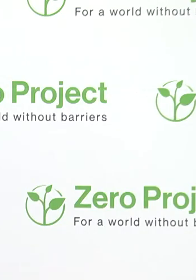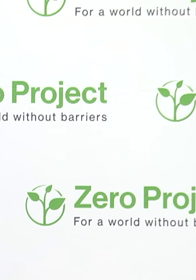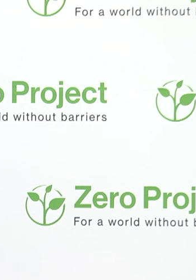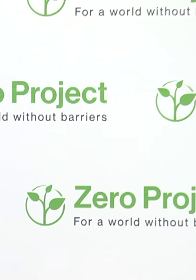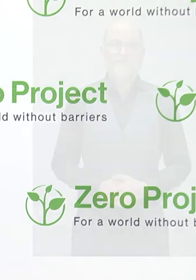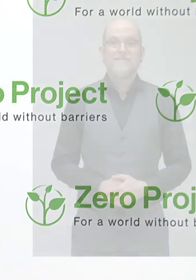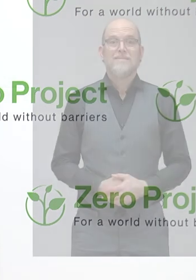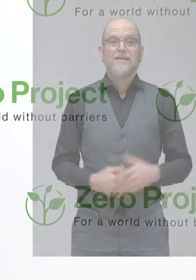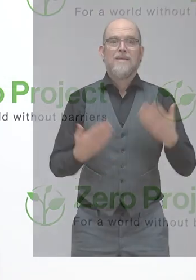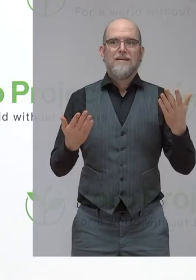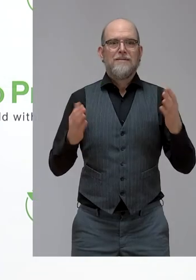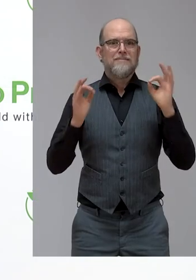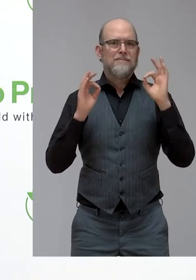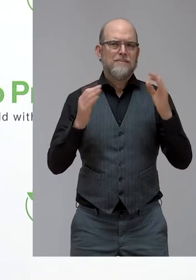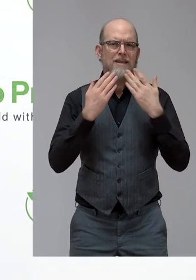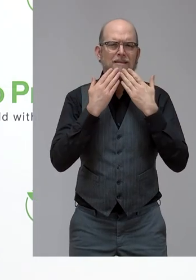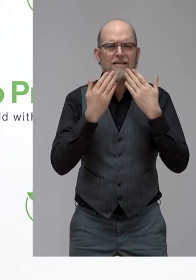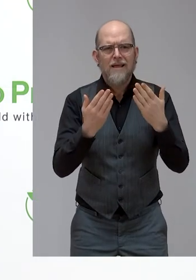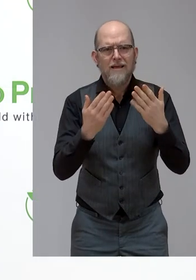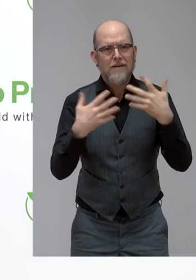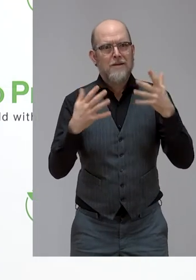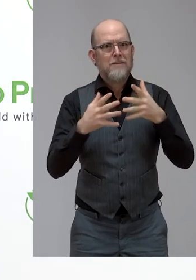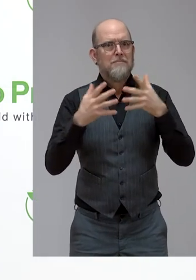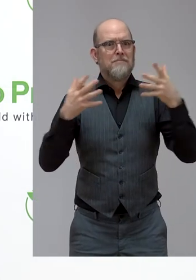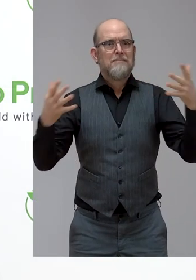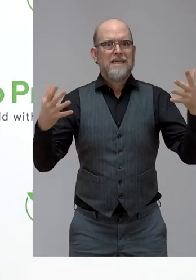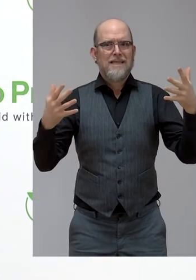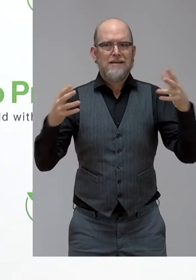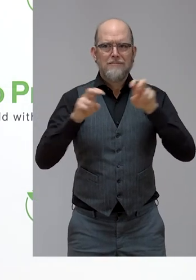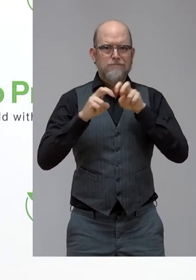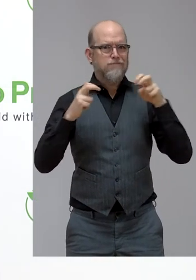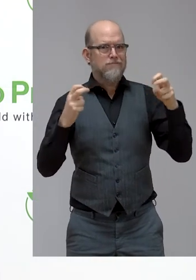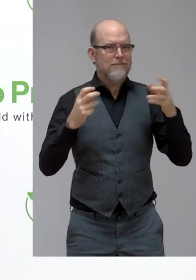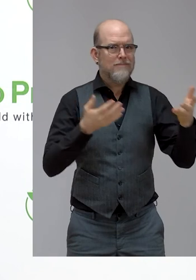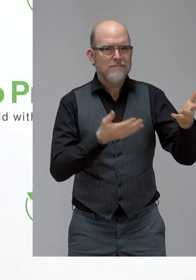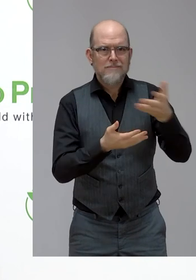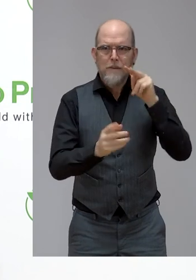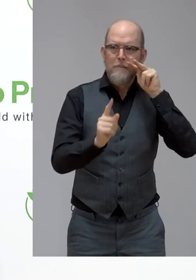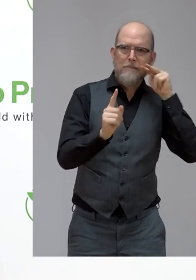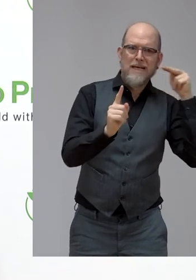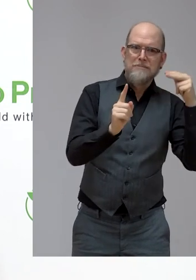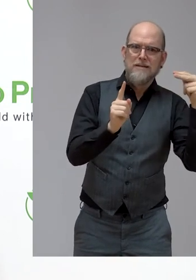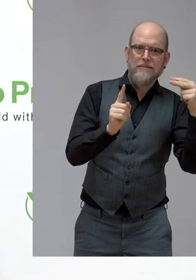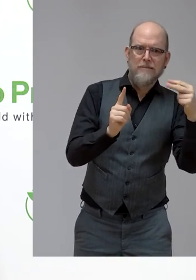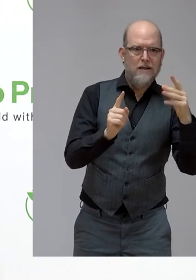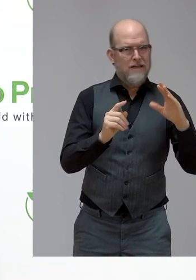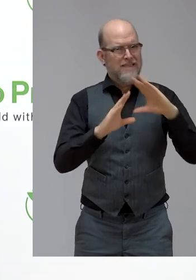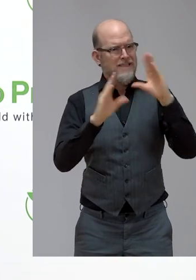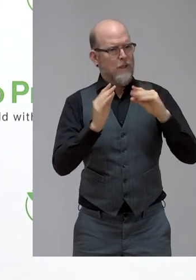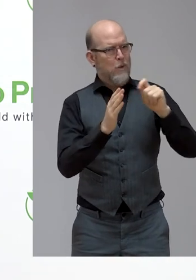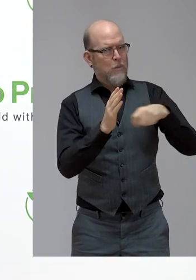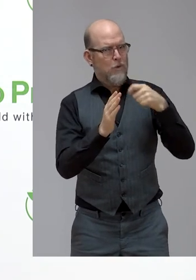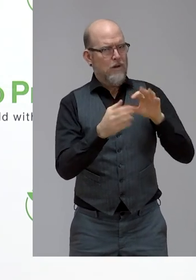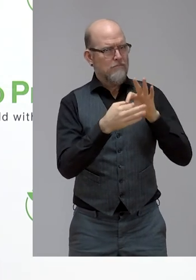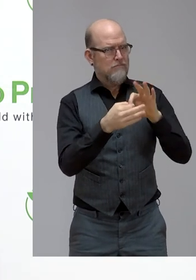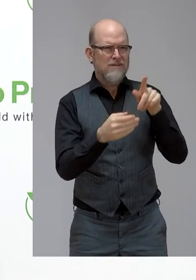Thank you so much to this great panel from the perspective of the Zero Project. I think you did an excellent job